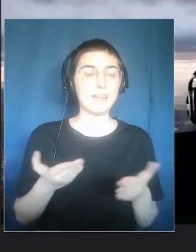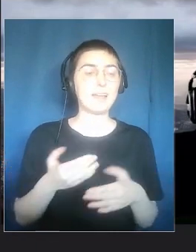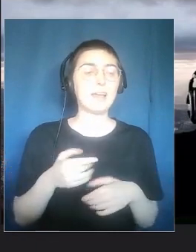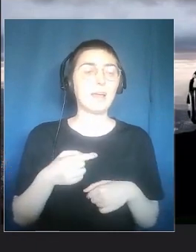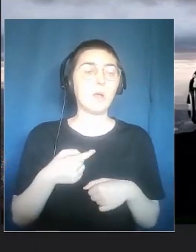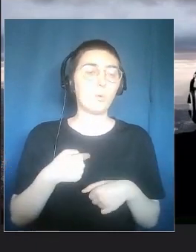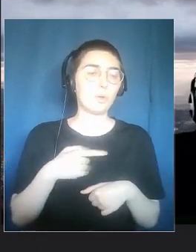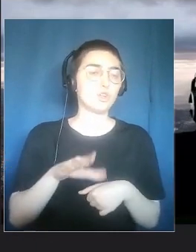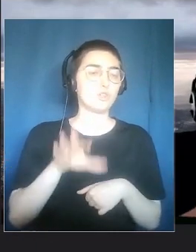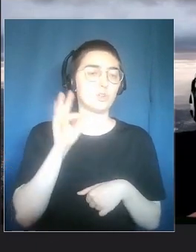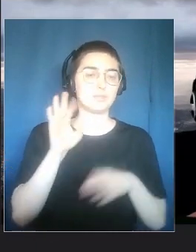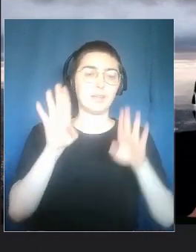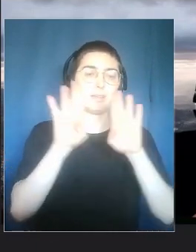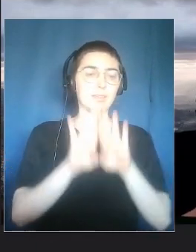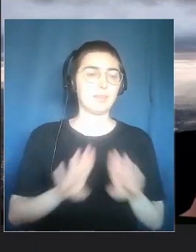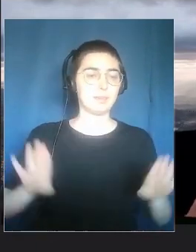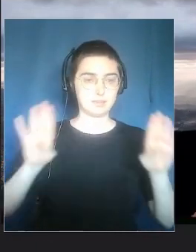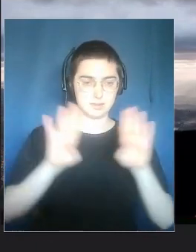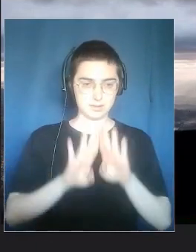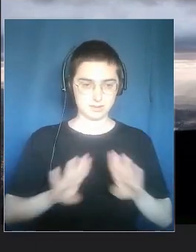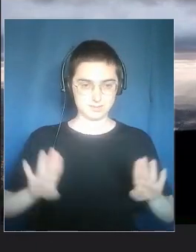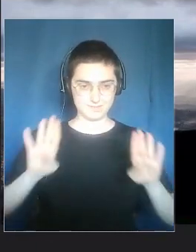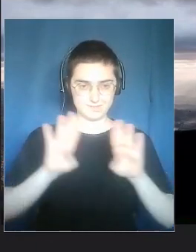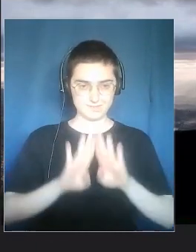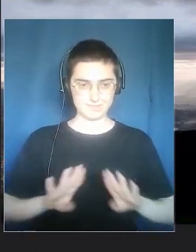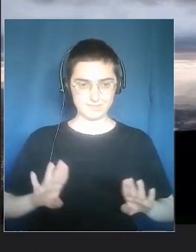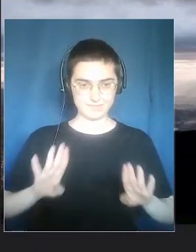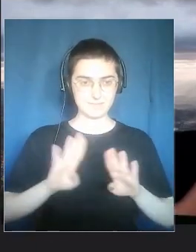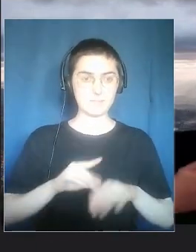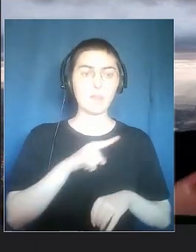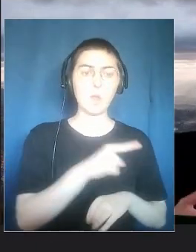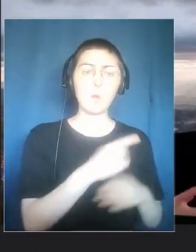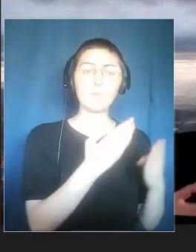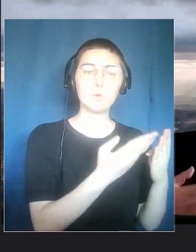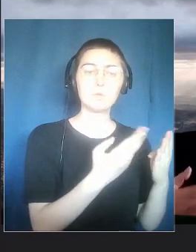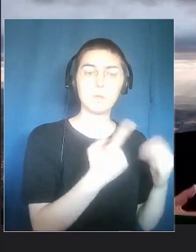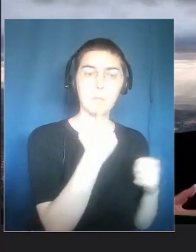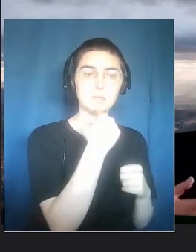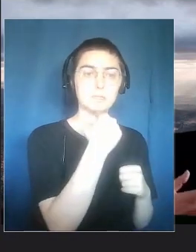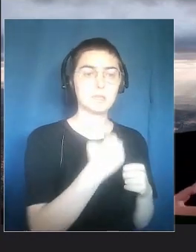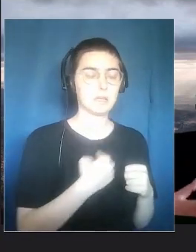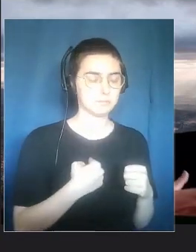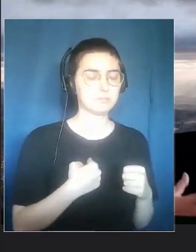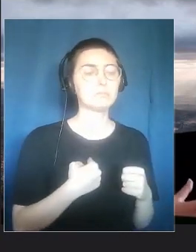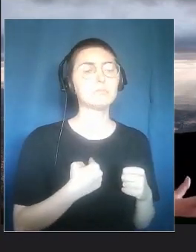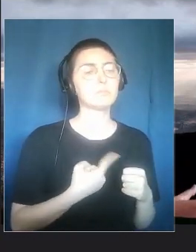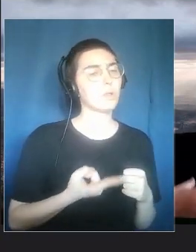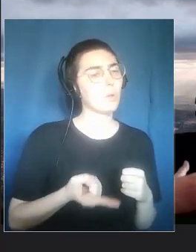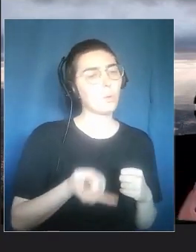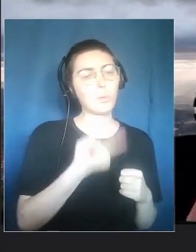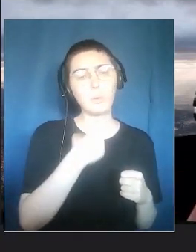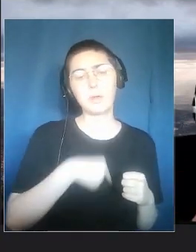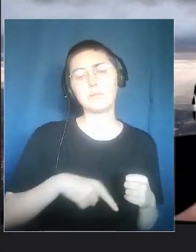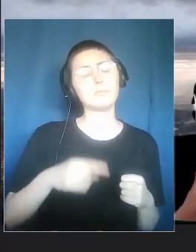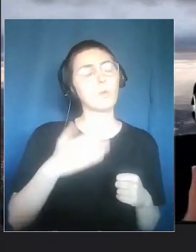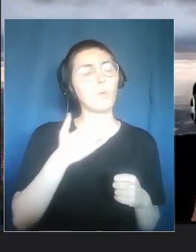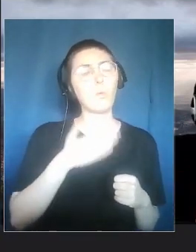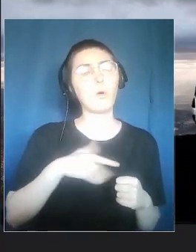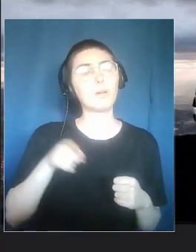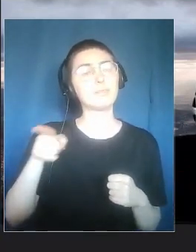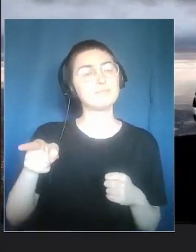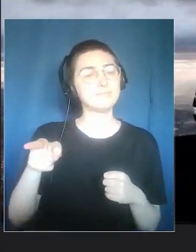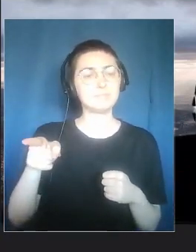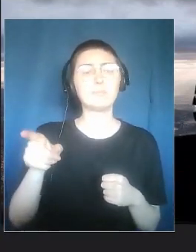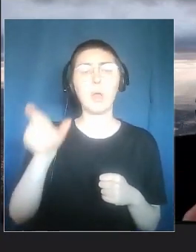And in this case, we opted for the theatre point of view. We